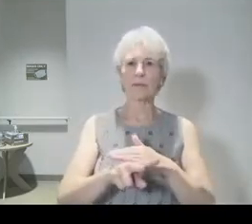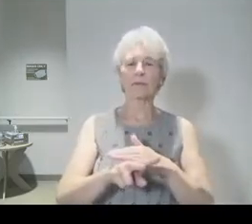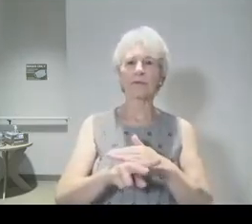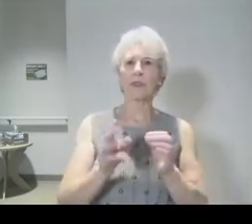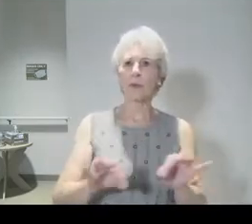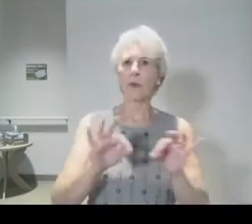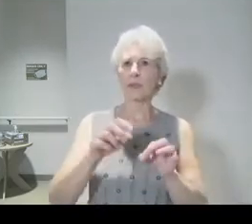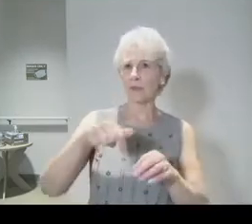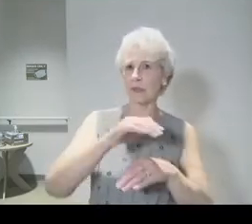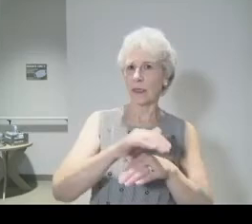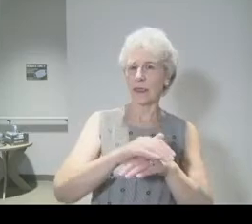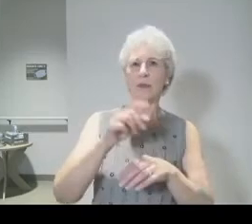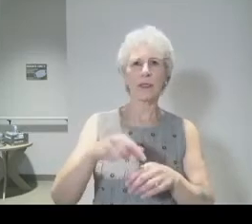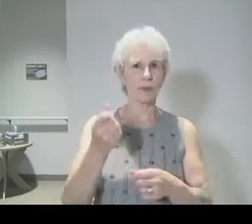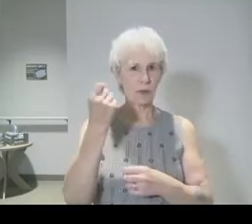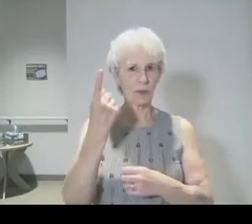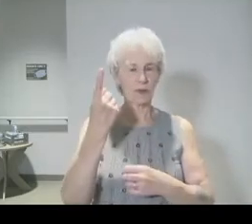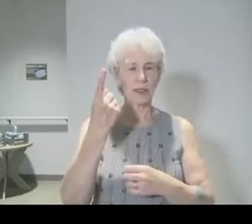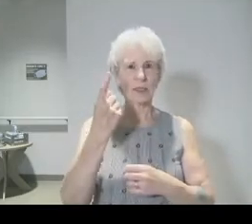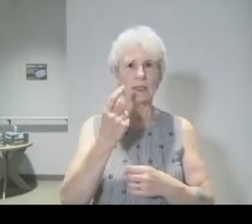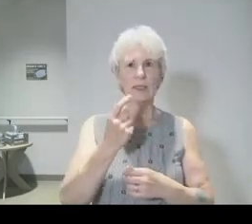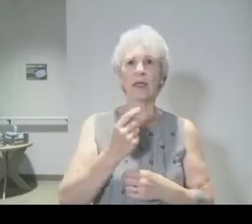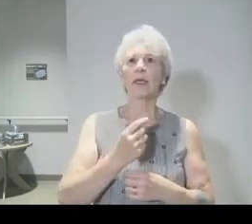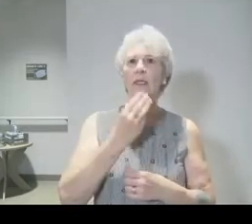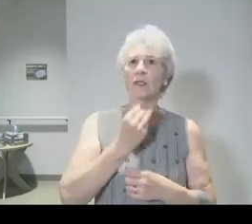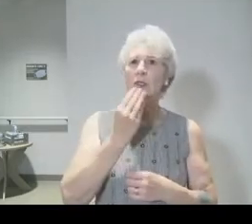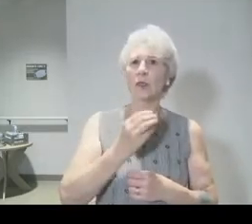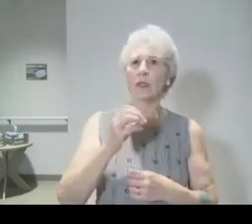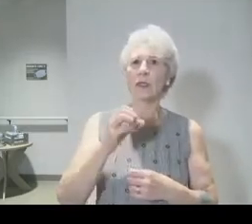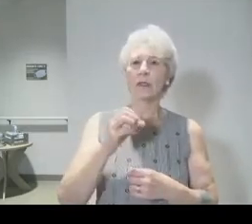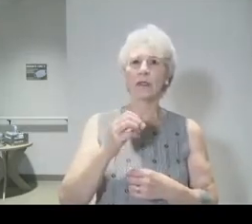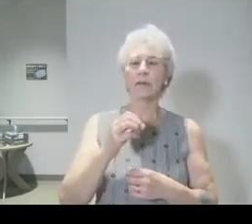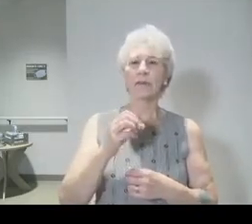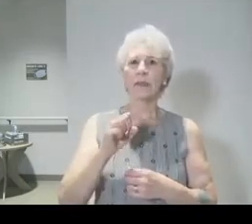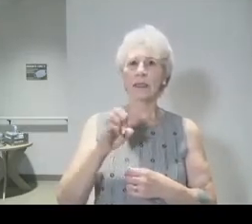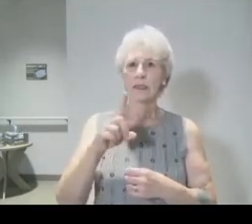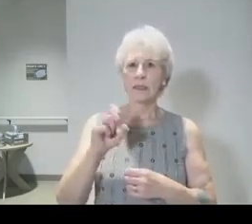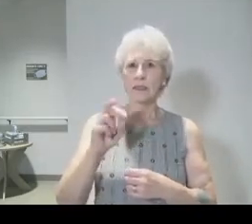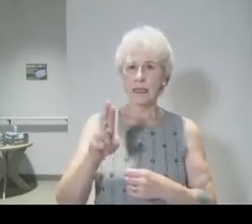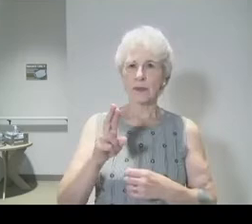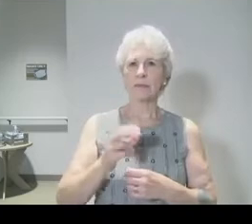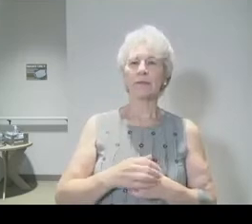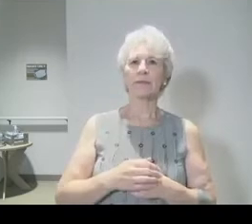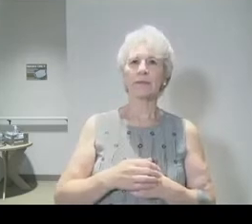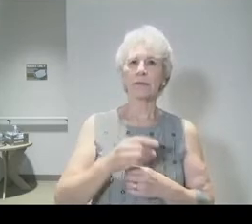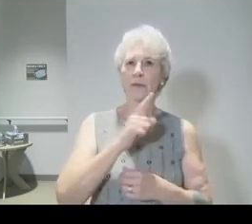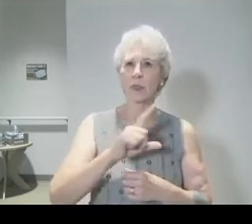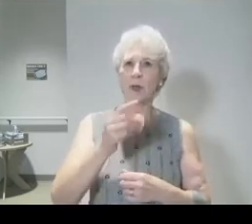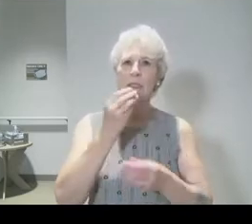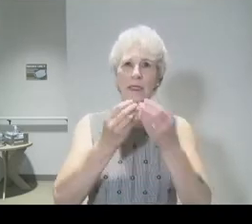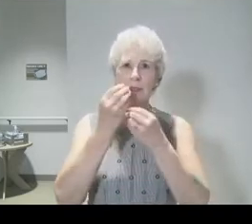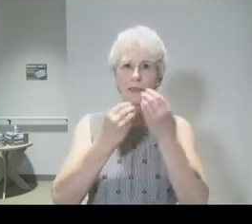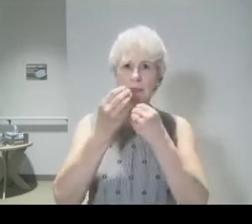need to comprehend a little bit the Jewish Seder. The word Seder means order. It's the way that for